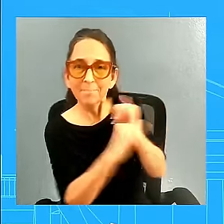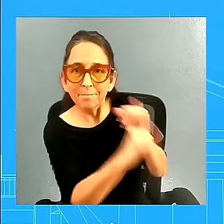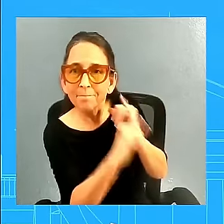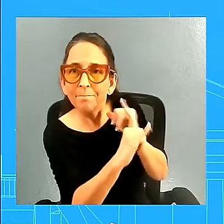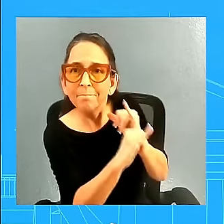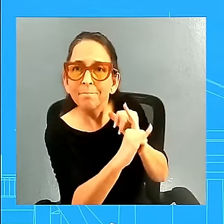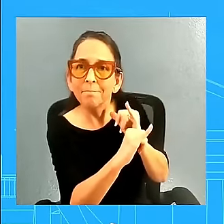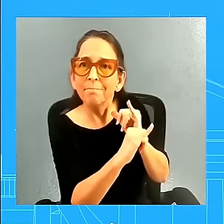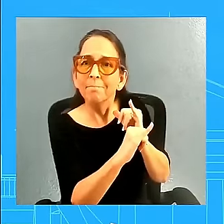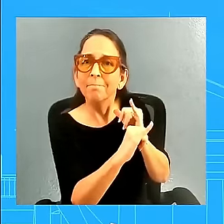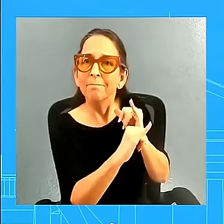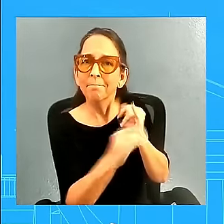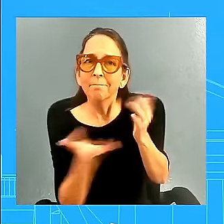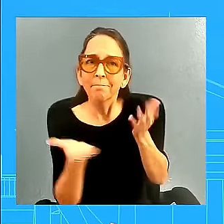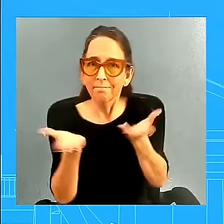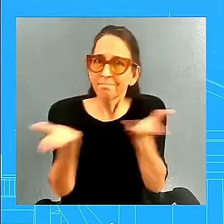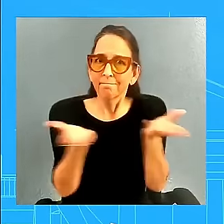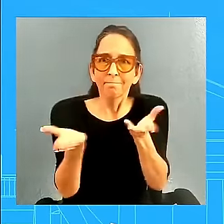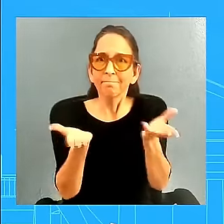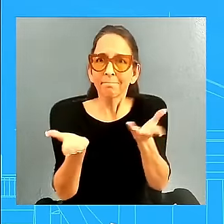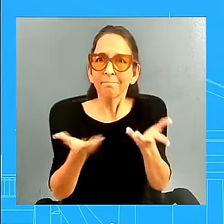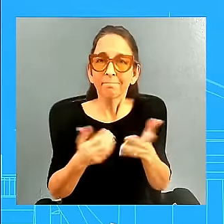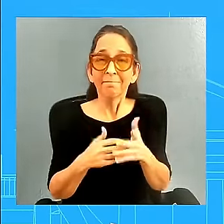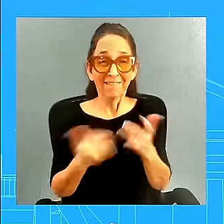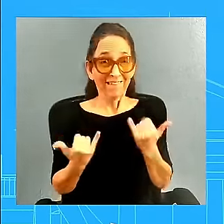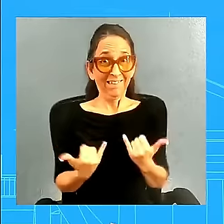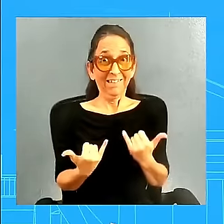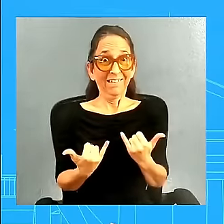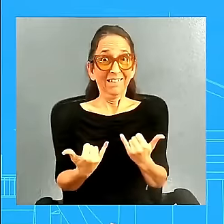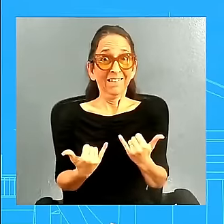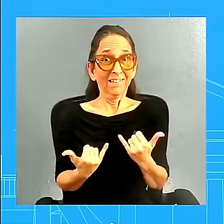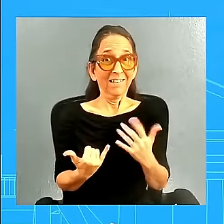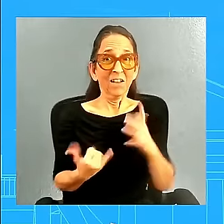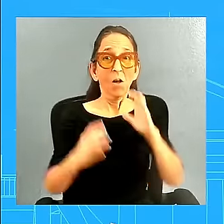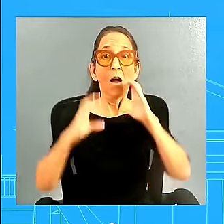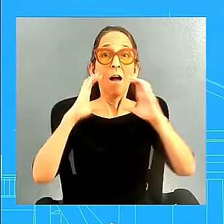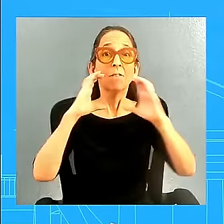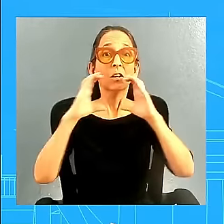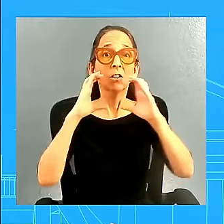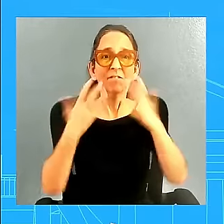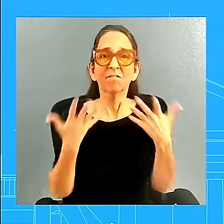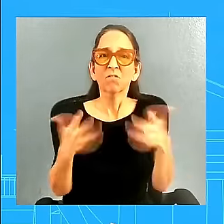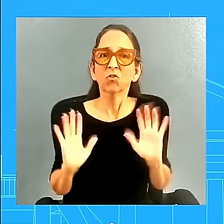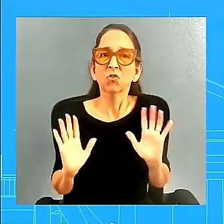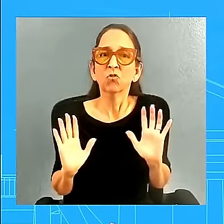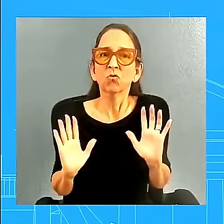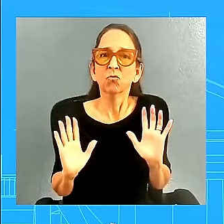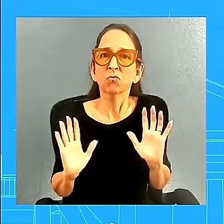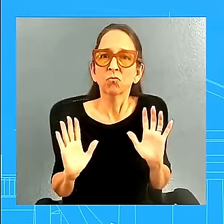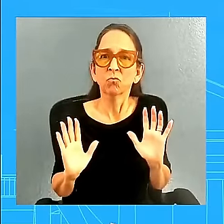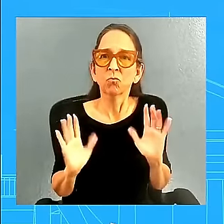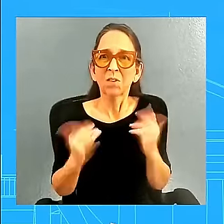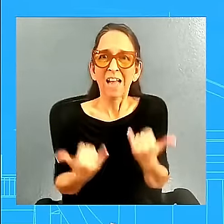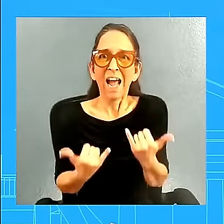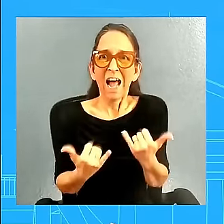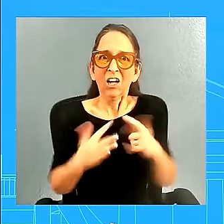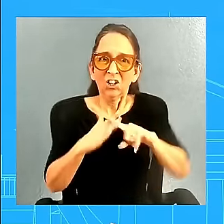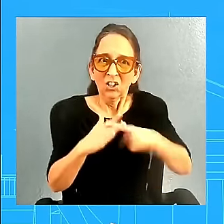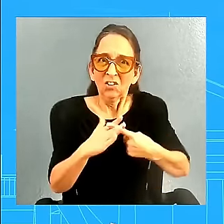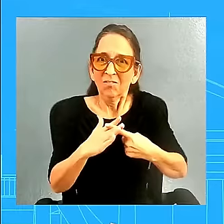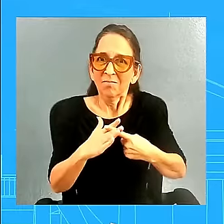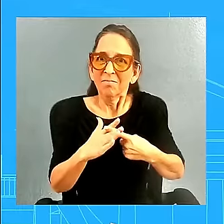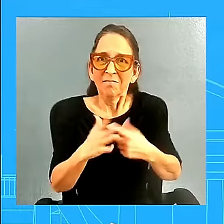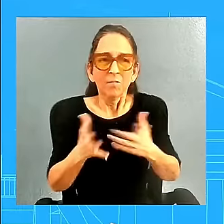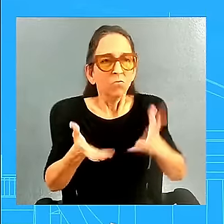today isn't the end of this conversation. It's quite frankly the beginning of the conversation that we're going to be having with allies and partners, including through the